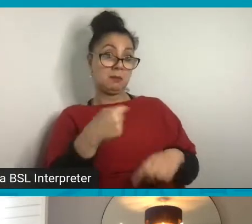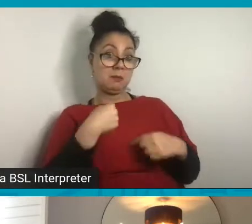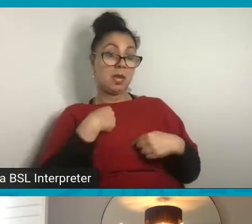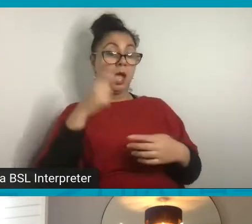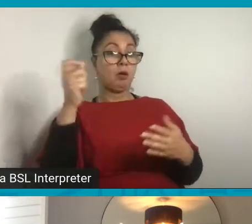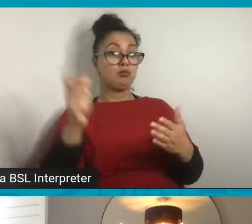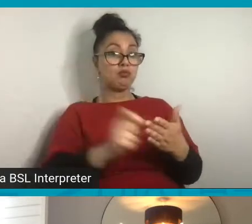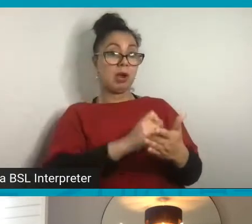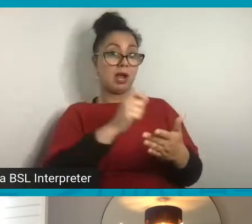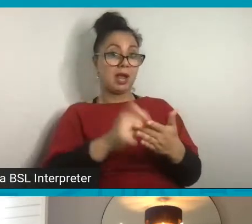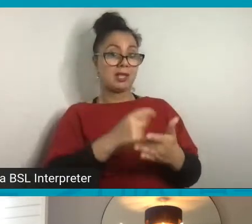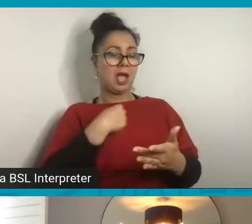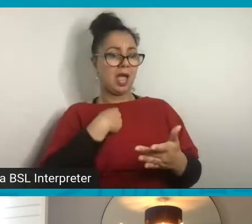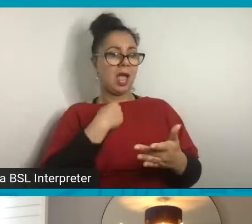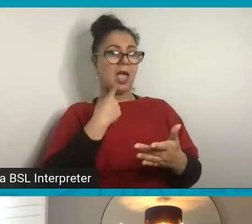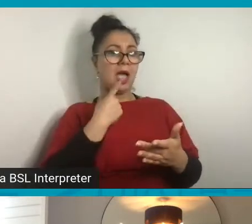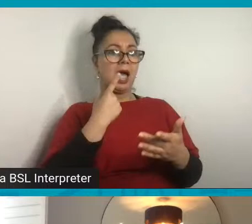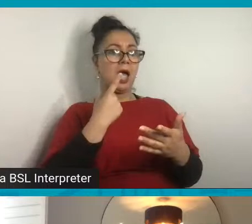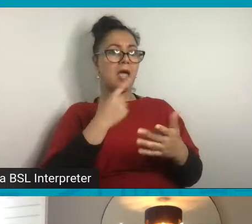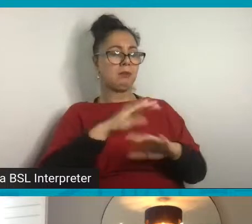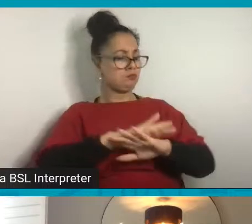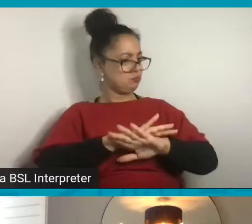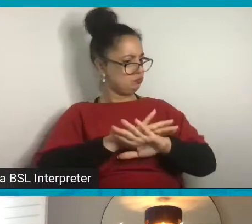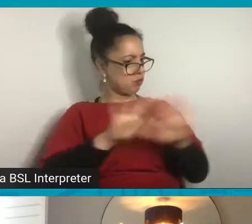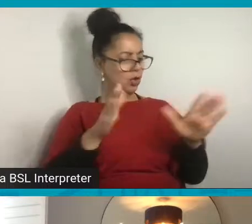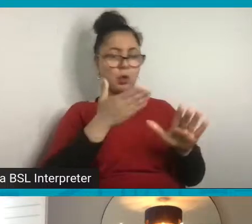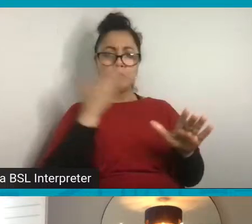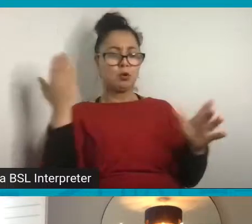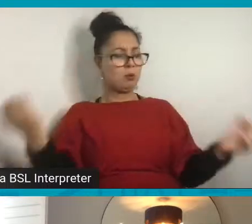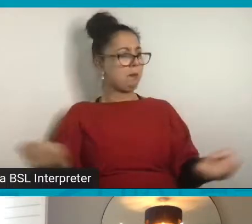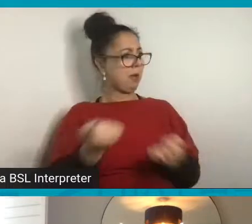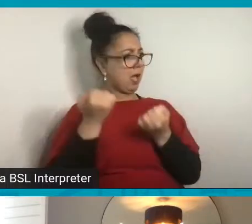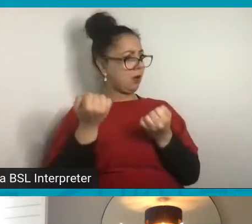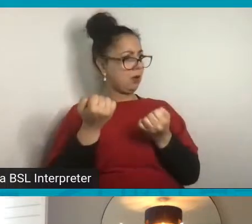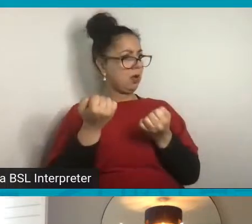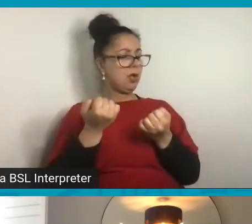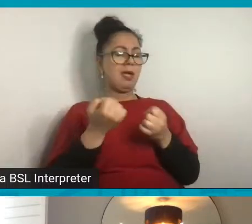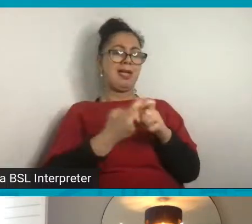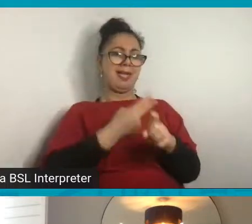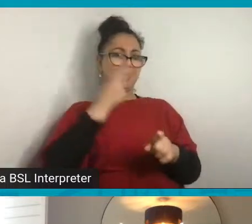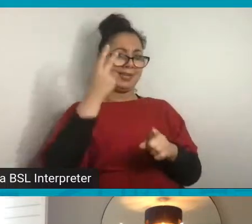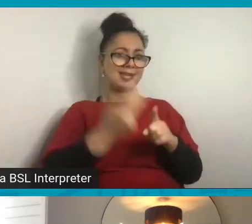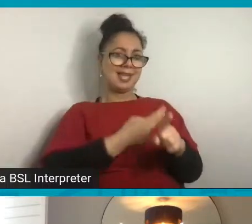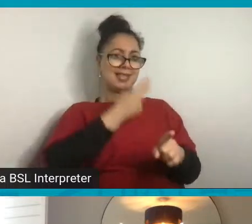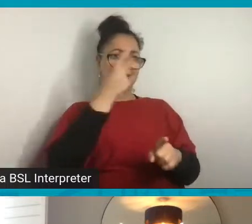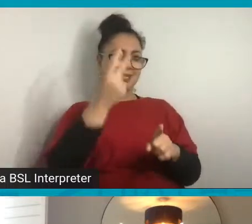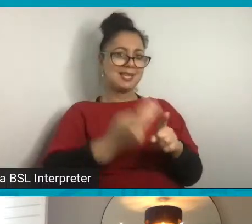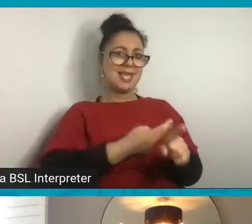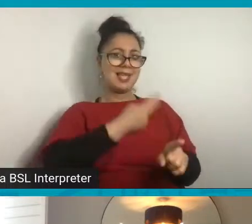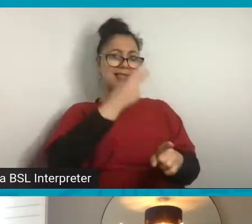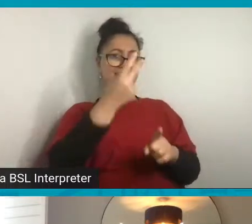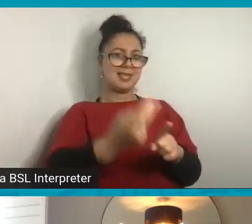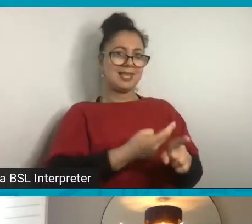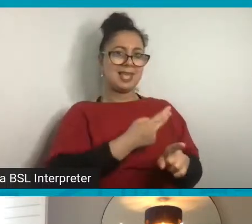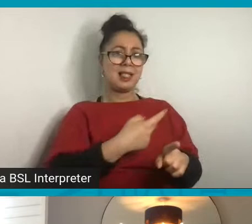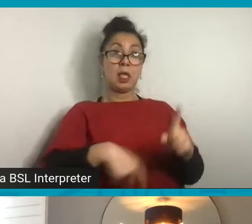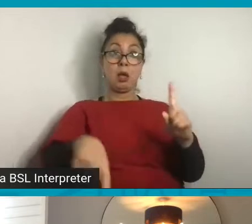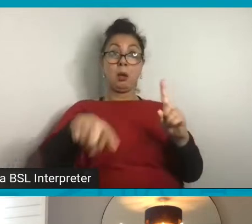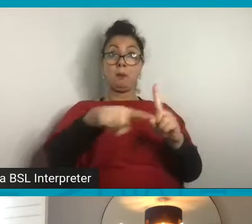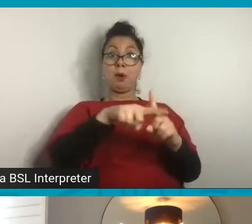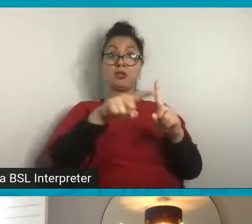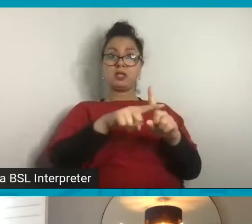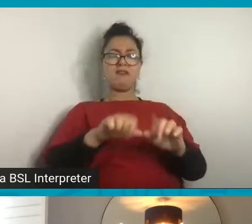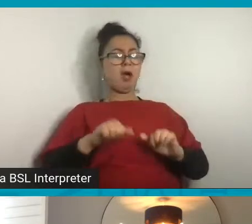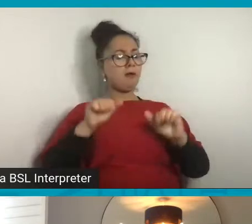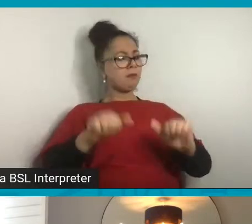writing, I'm not powerless, over and over again. And it's a positive statement